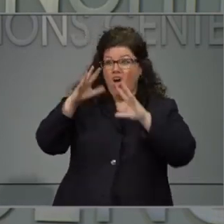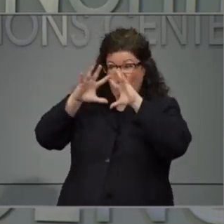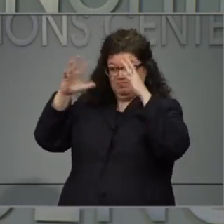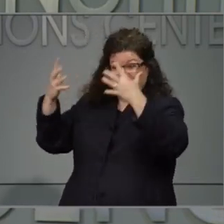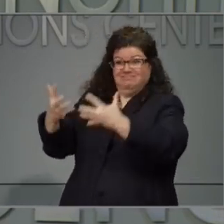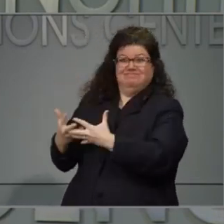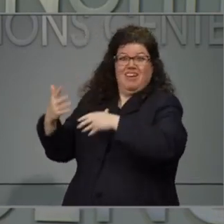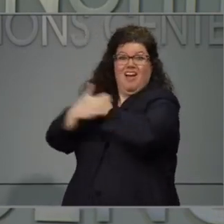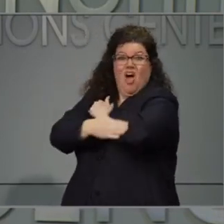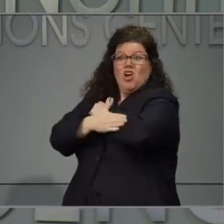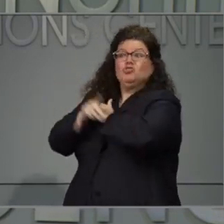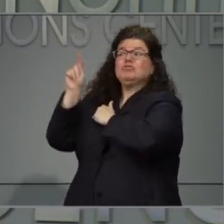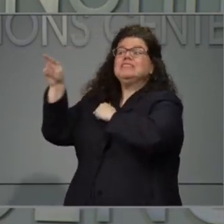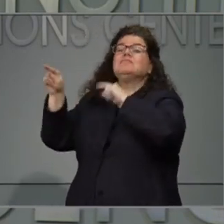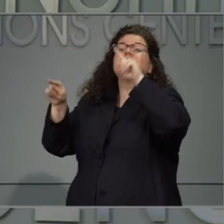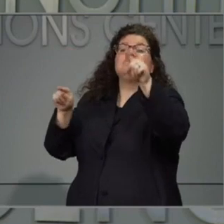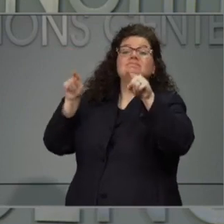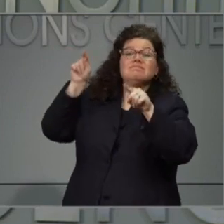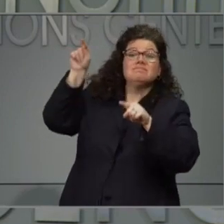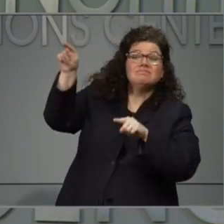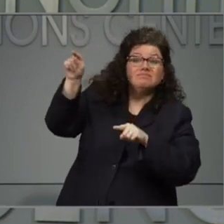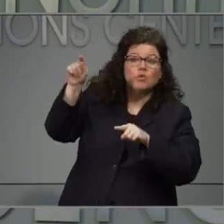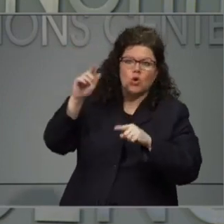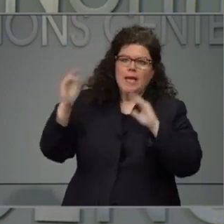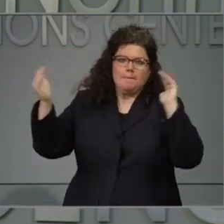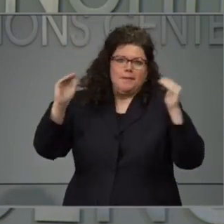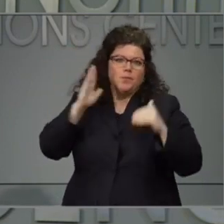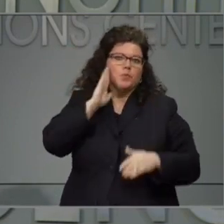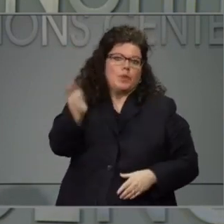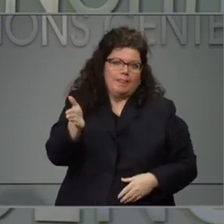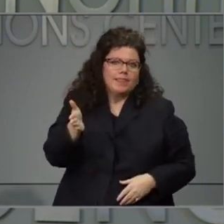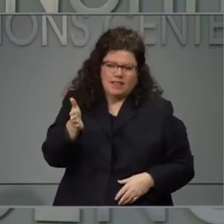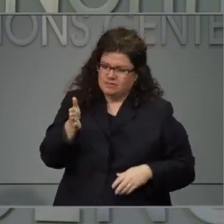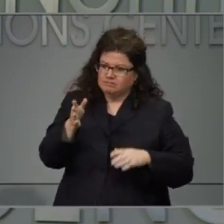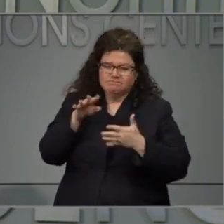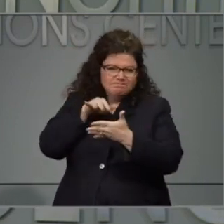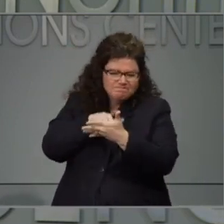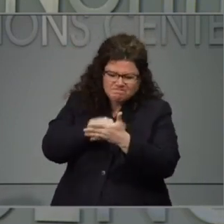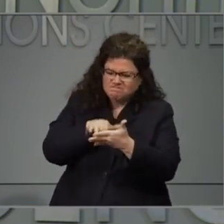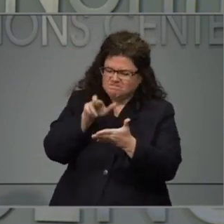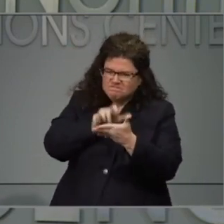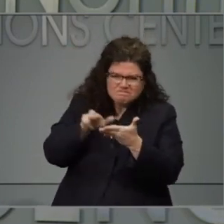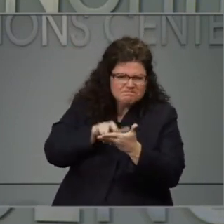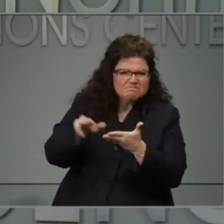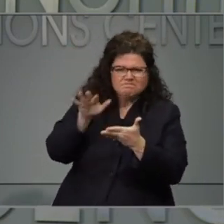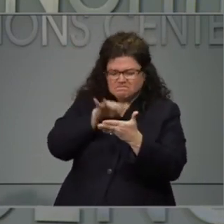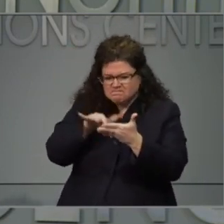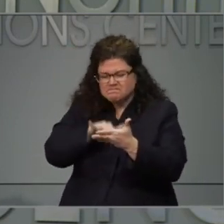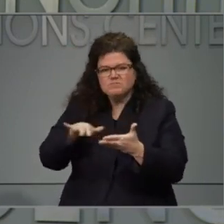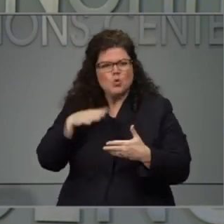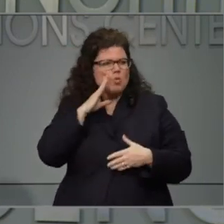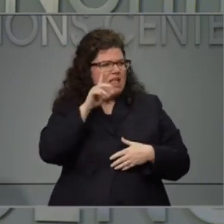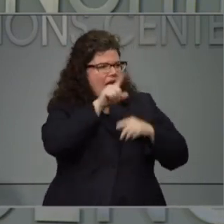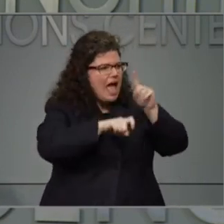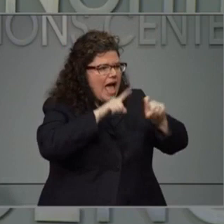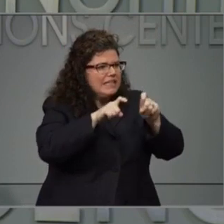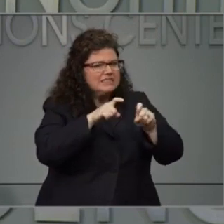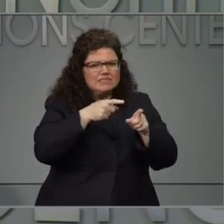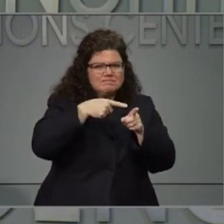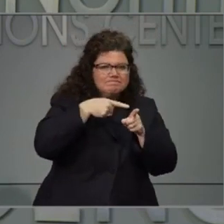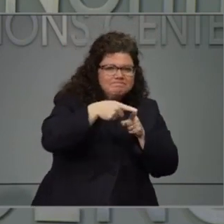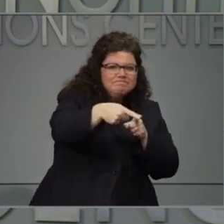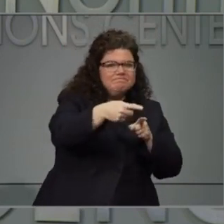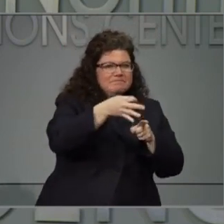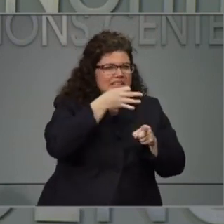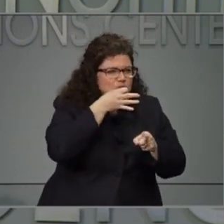with this a little bit ahead of us and talk to healthcare experts and business leaders.